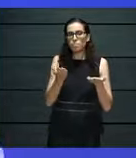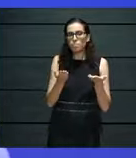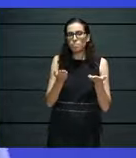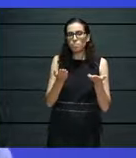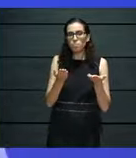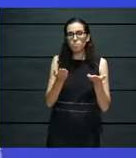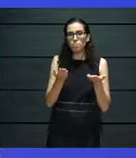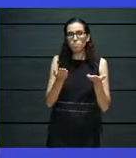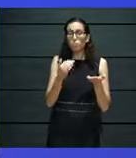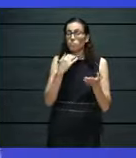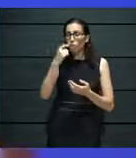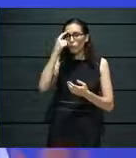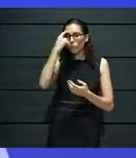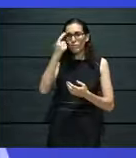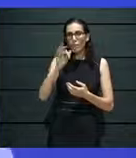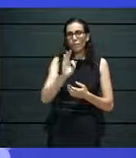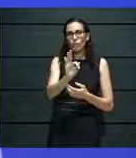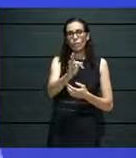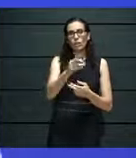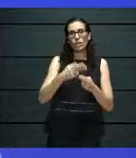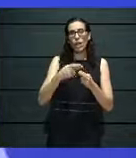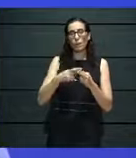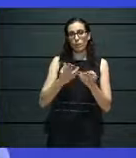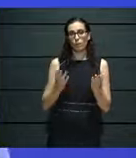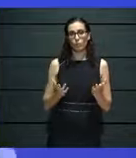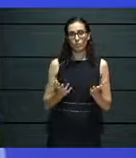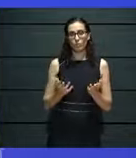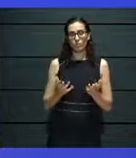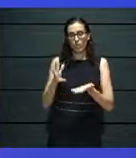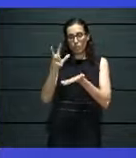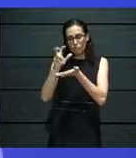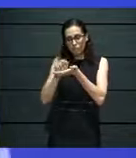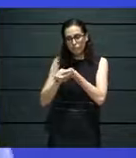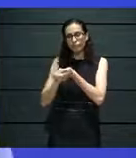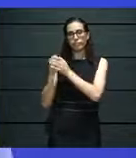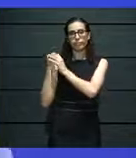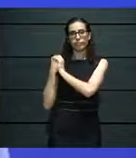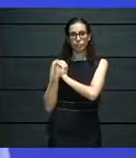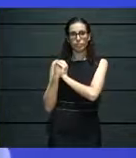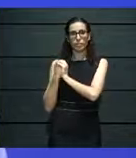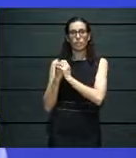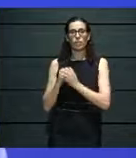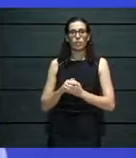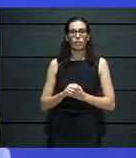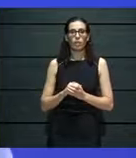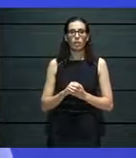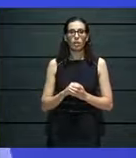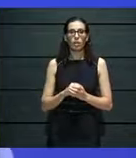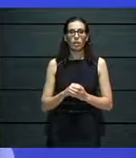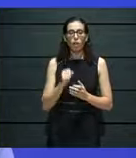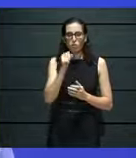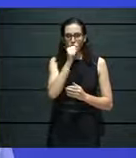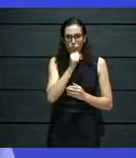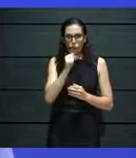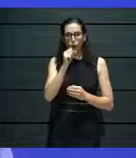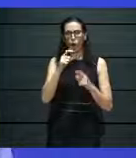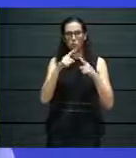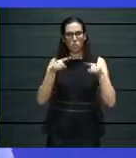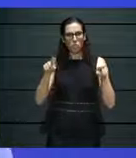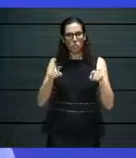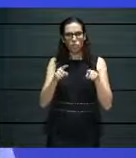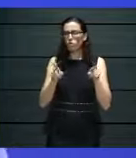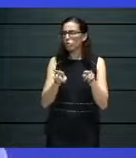longevity, does not have the legacy that, let's say, a film would, a song would. Yes. And that is what I believe we should be